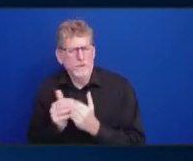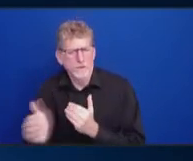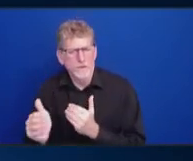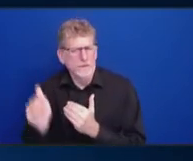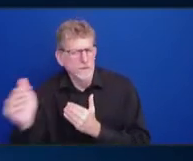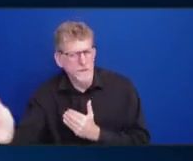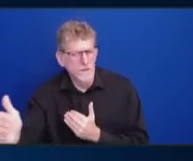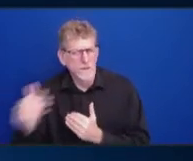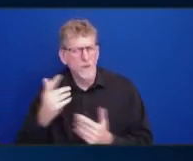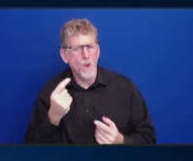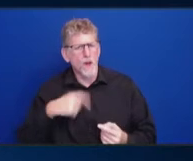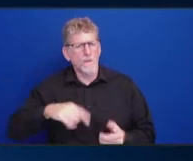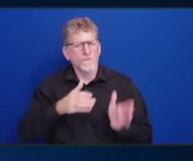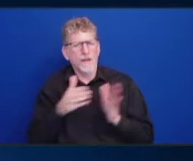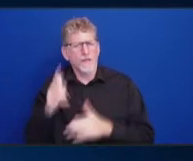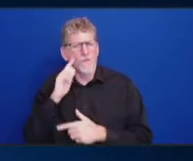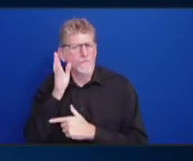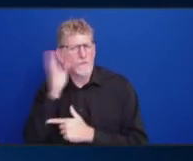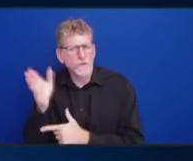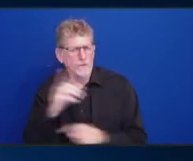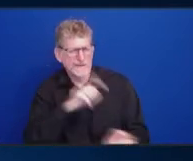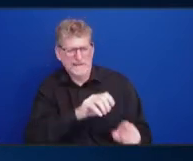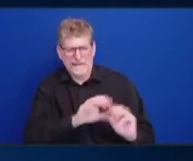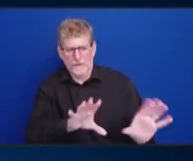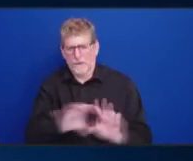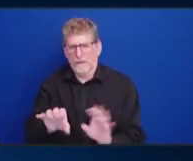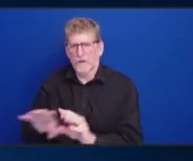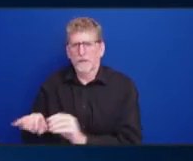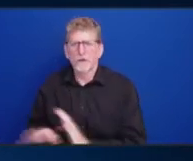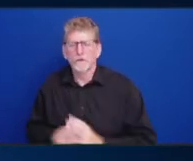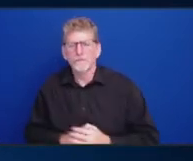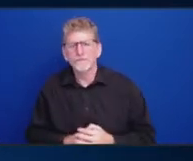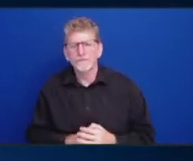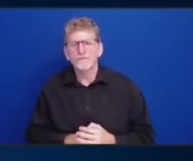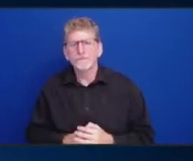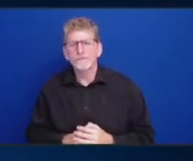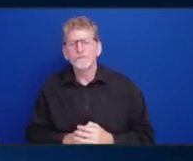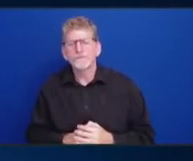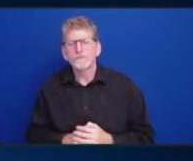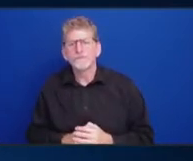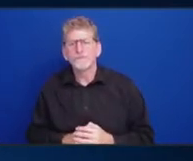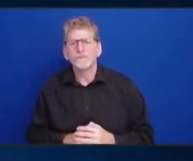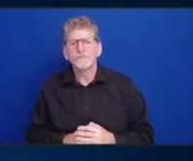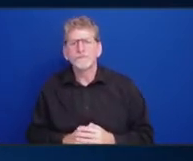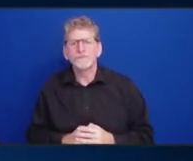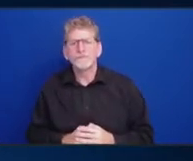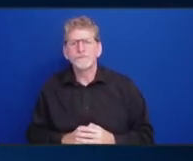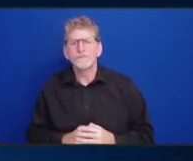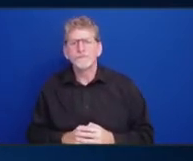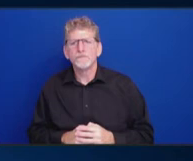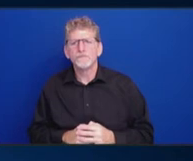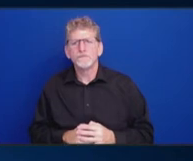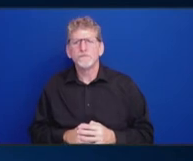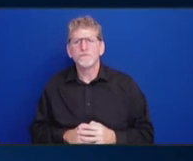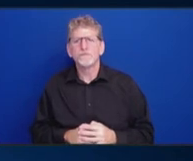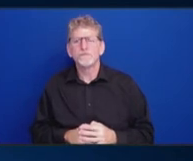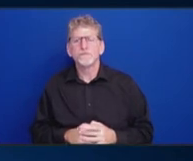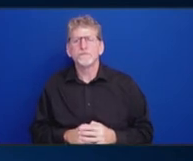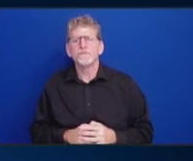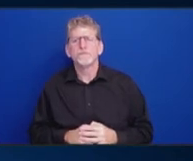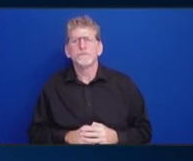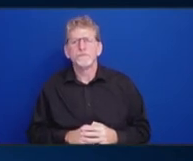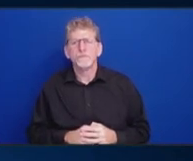put up front the most sort of emergent issues